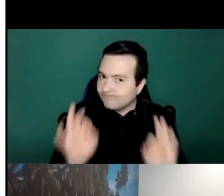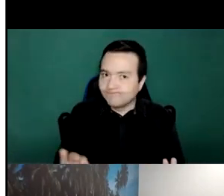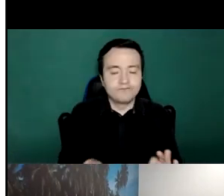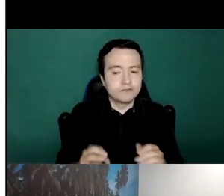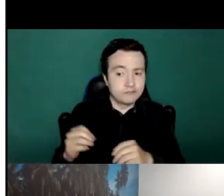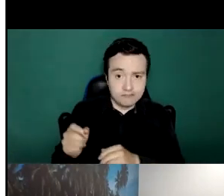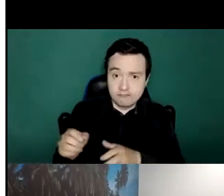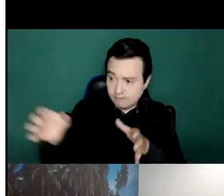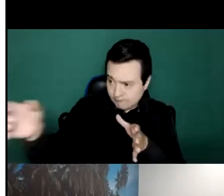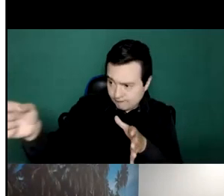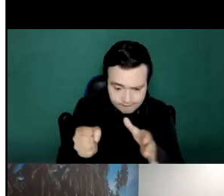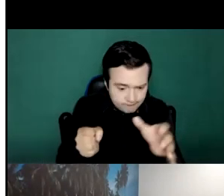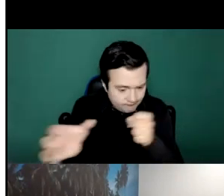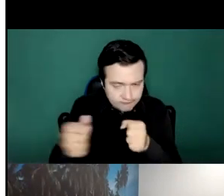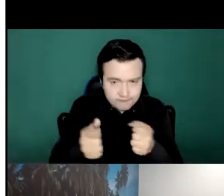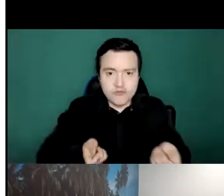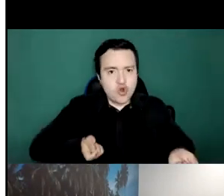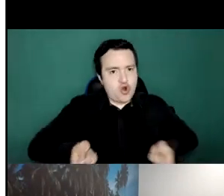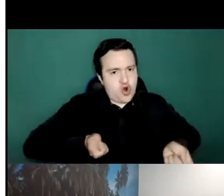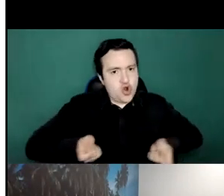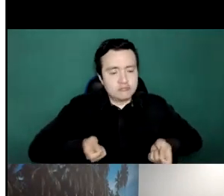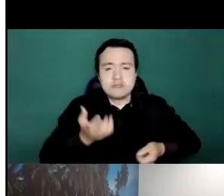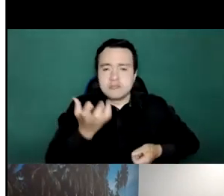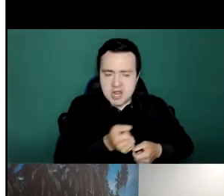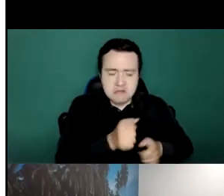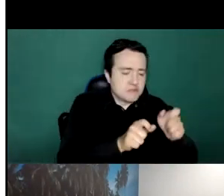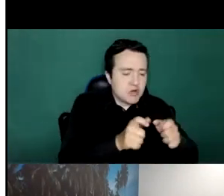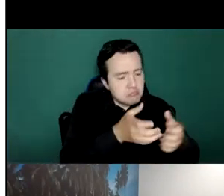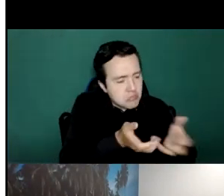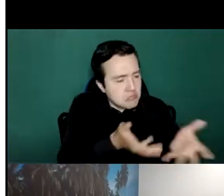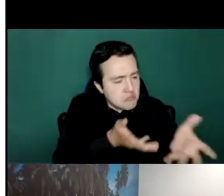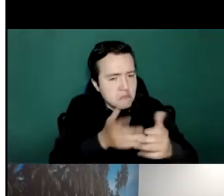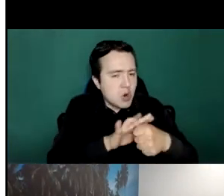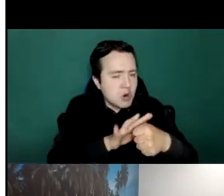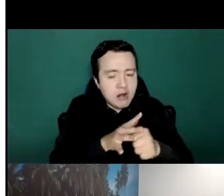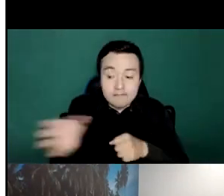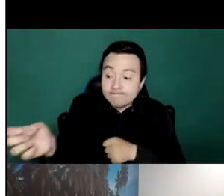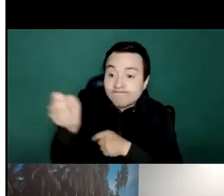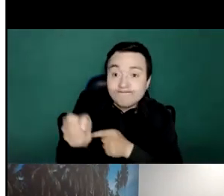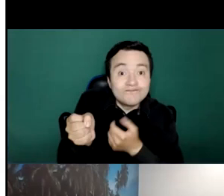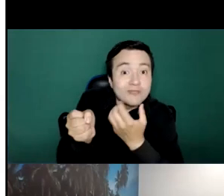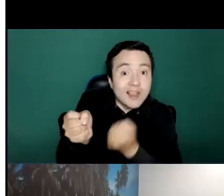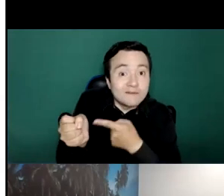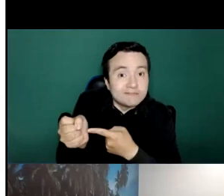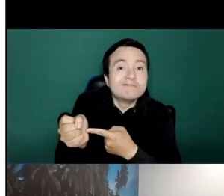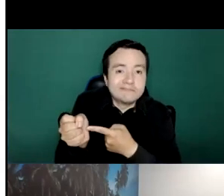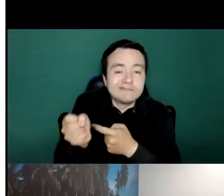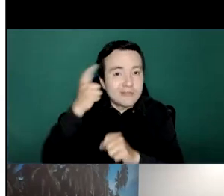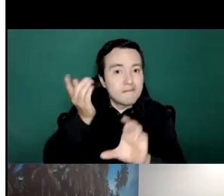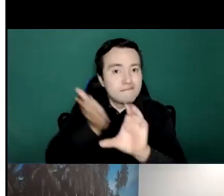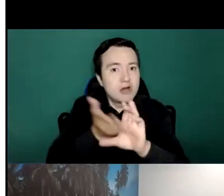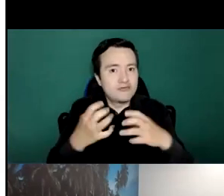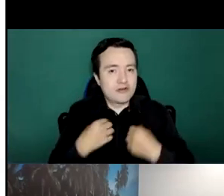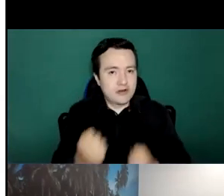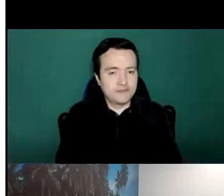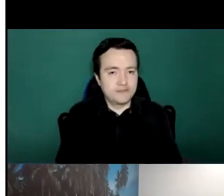and we still have that combination of services within these operation centers and that has proved to be very important we also have multi